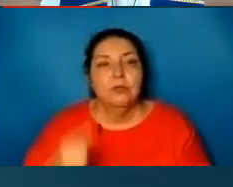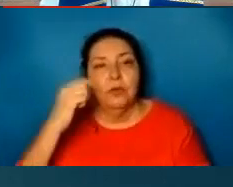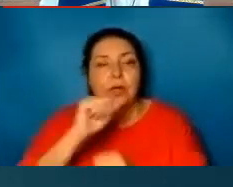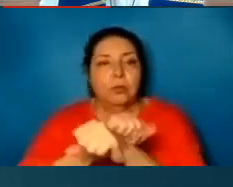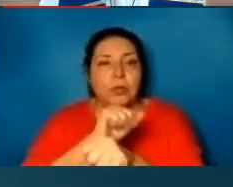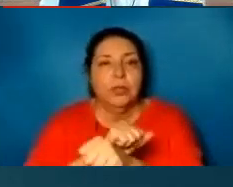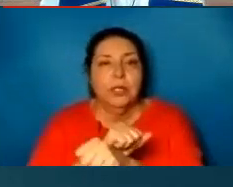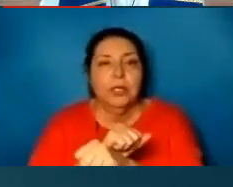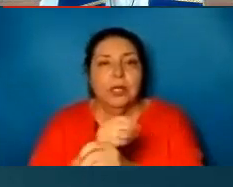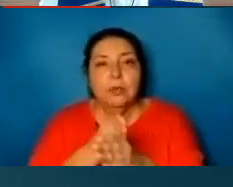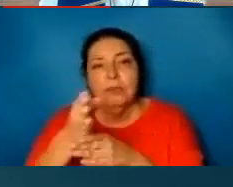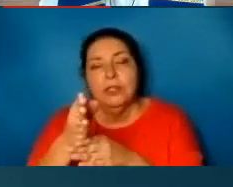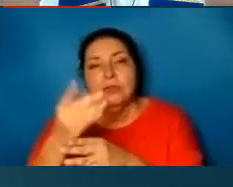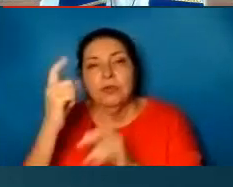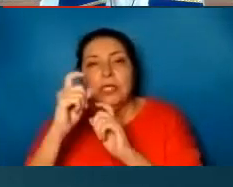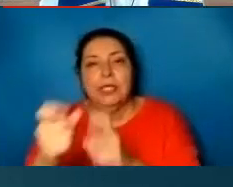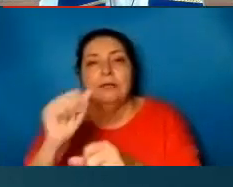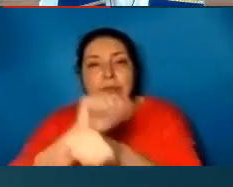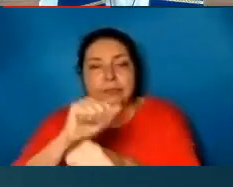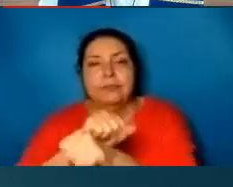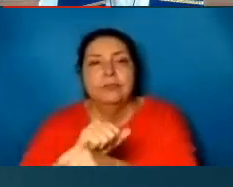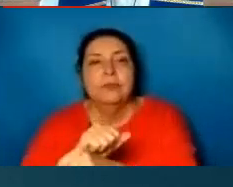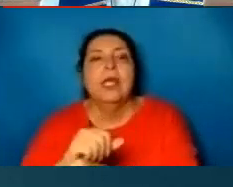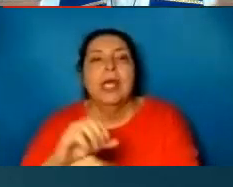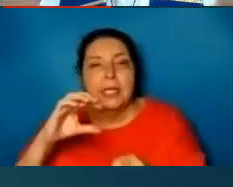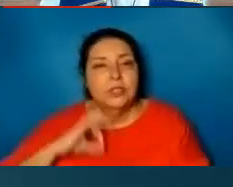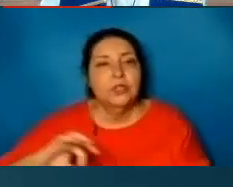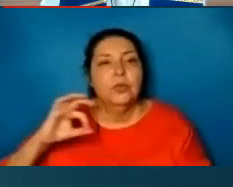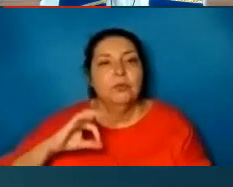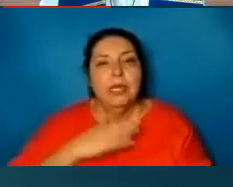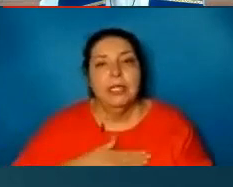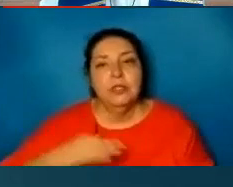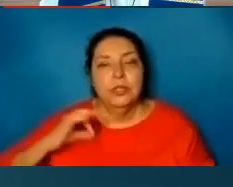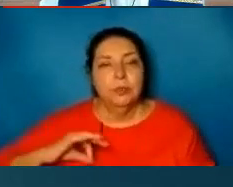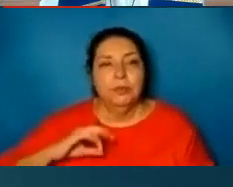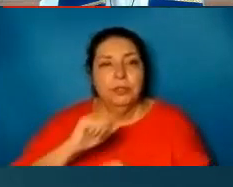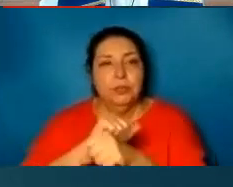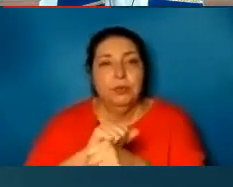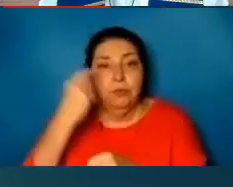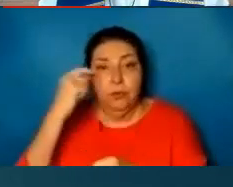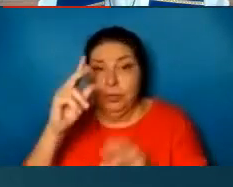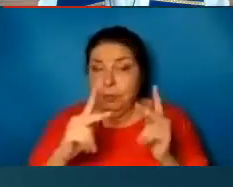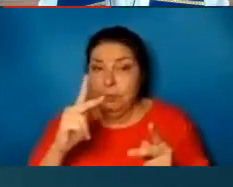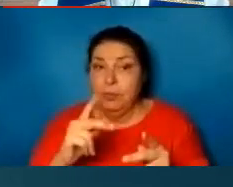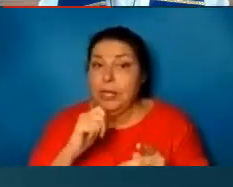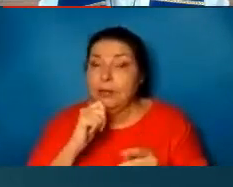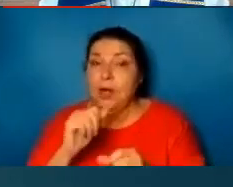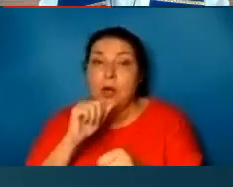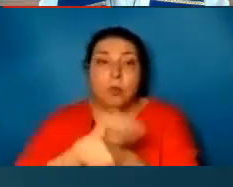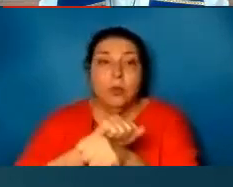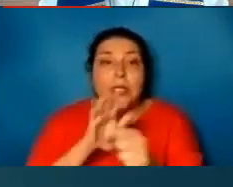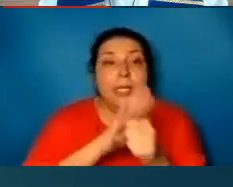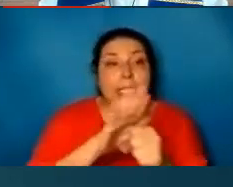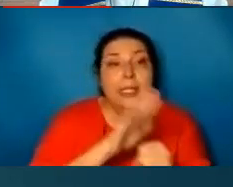For the gift of labor and the privilege of enjoying the fruits of that labor. And for the unemployed and underemployed. Let us